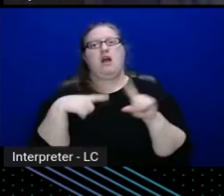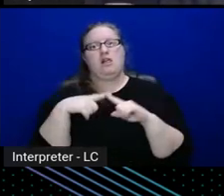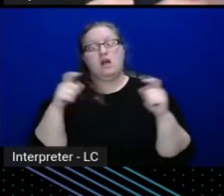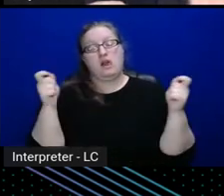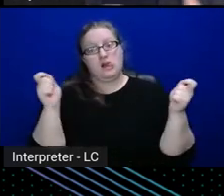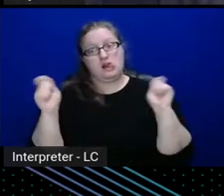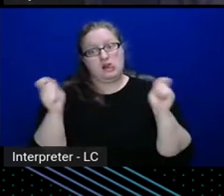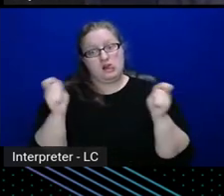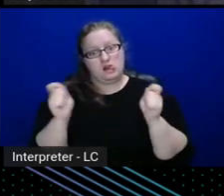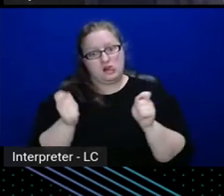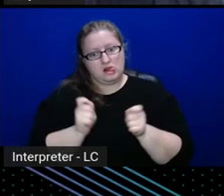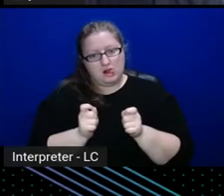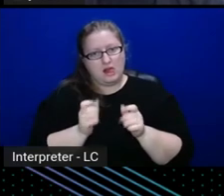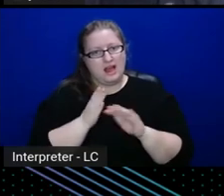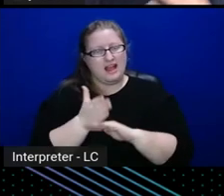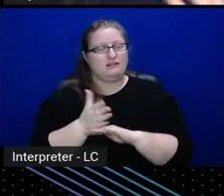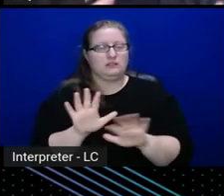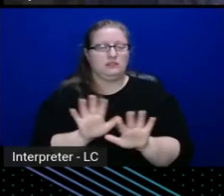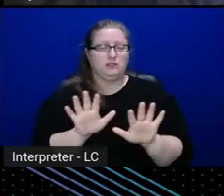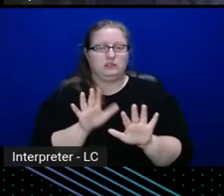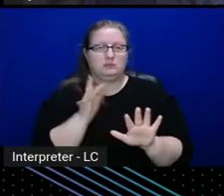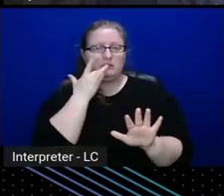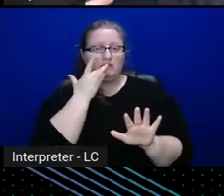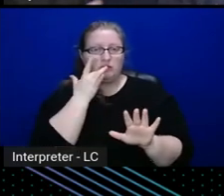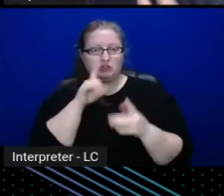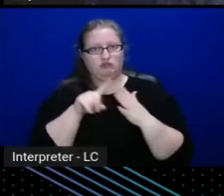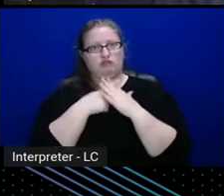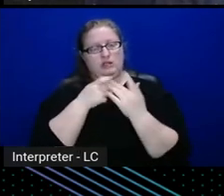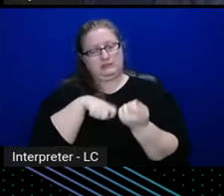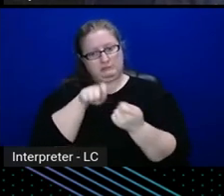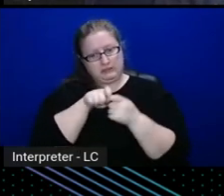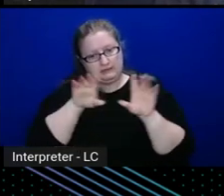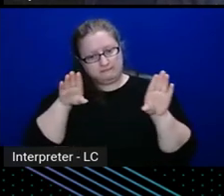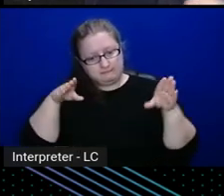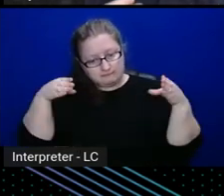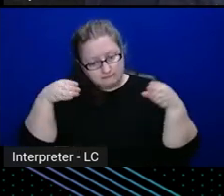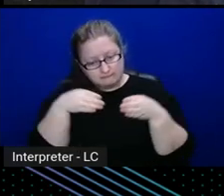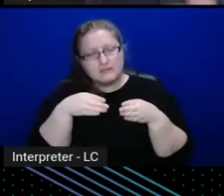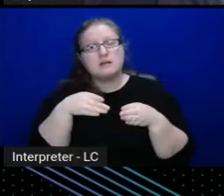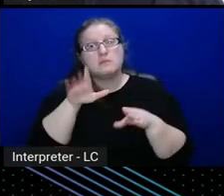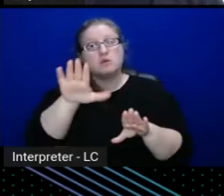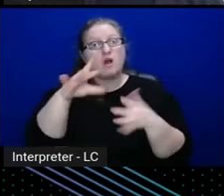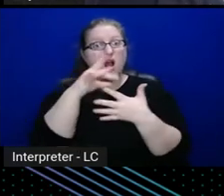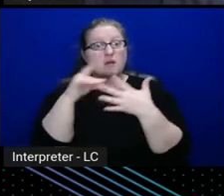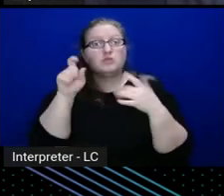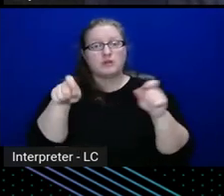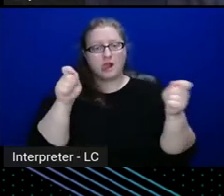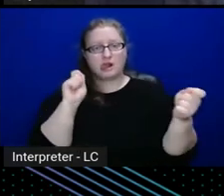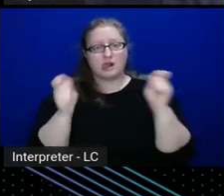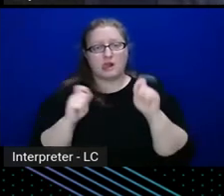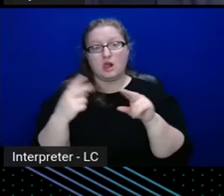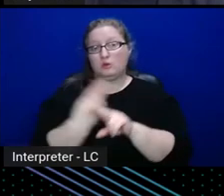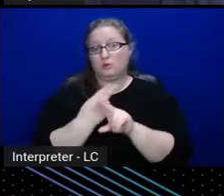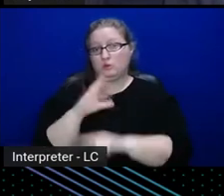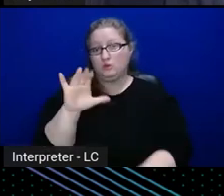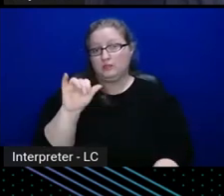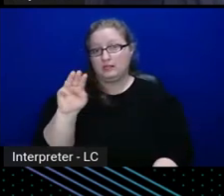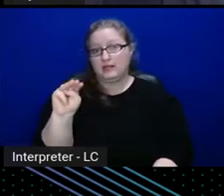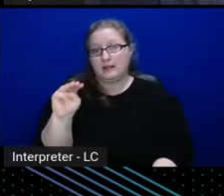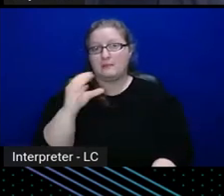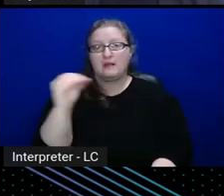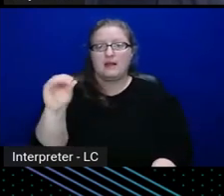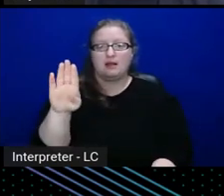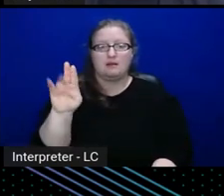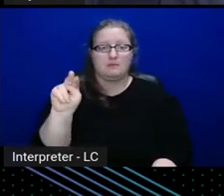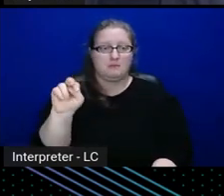bound claims afterwards, right, but these are the options that you can play around with, your user claim, and your bound, bound audiences, or your bound